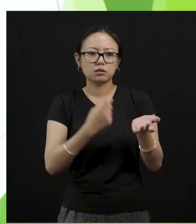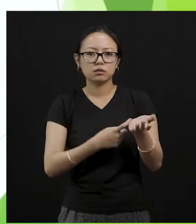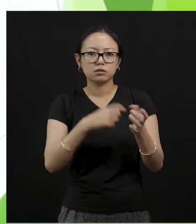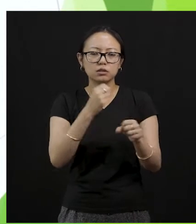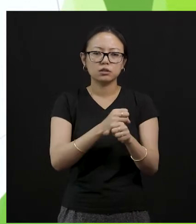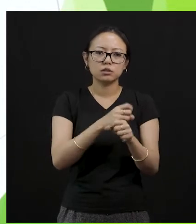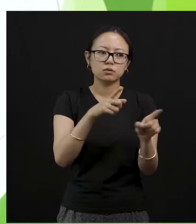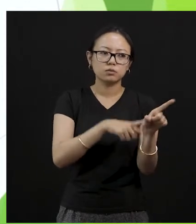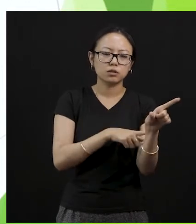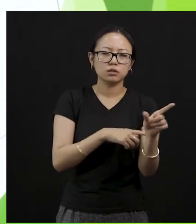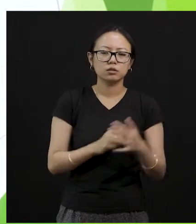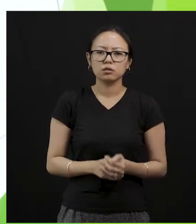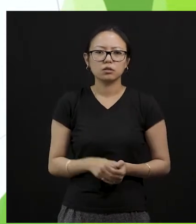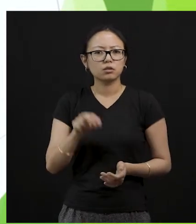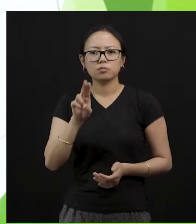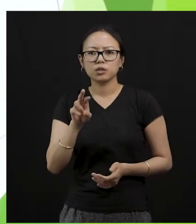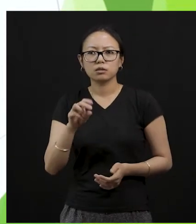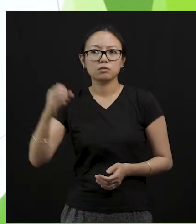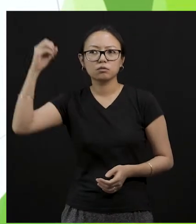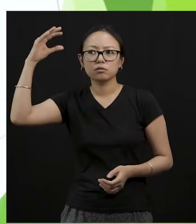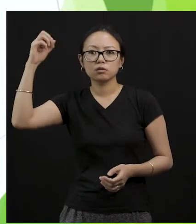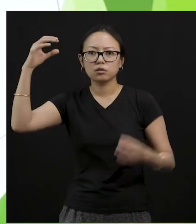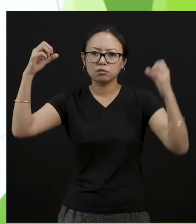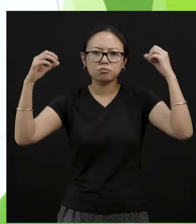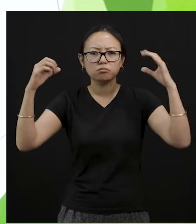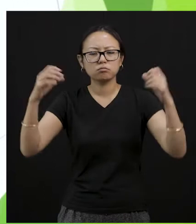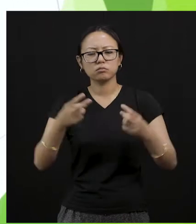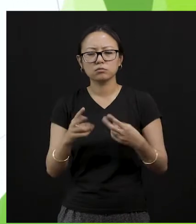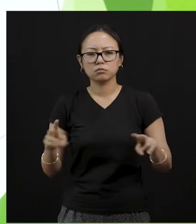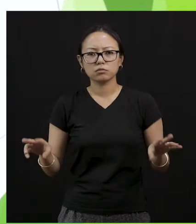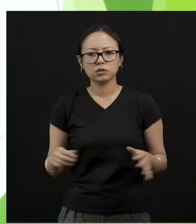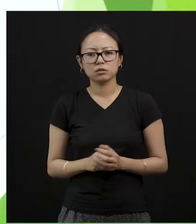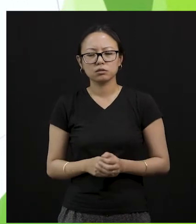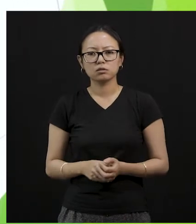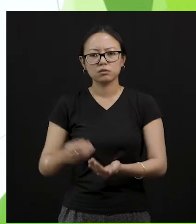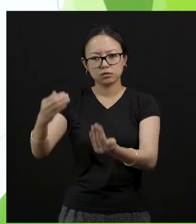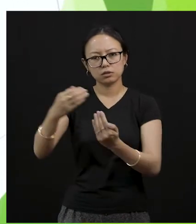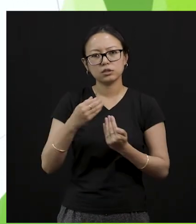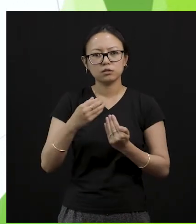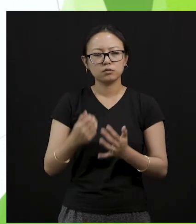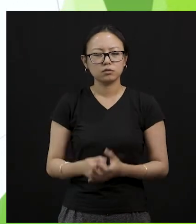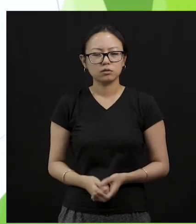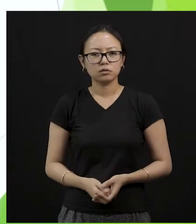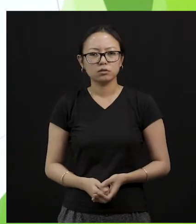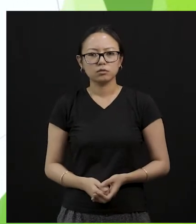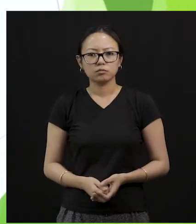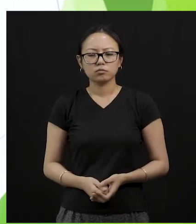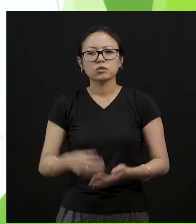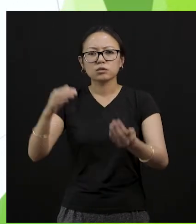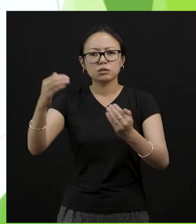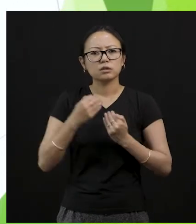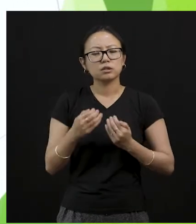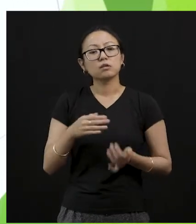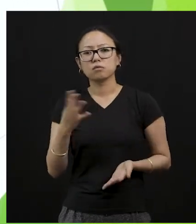So save energy. How can you save energy? By doing small things let me tell my dear students by doing small things